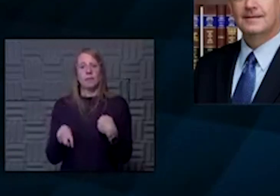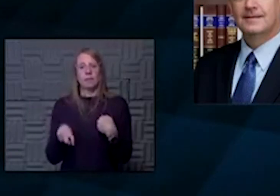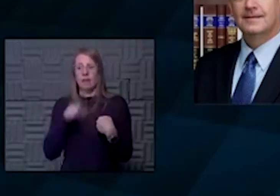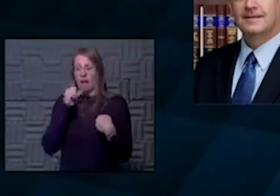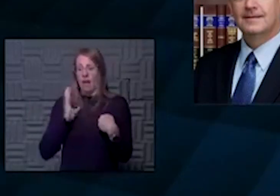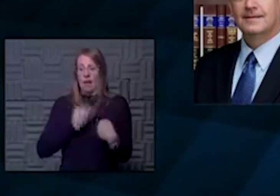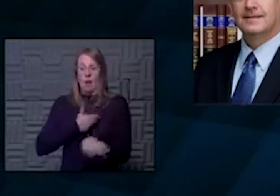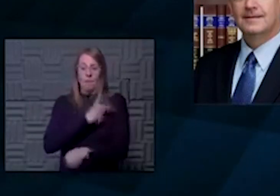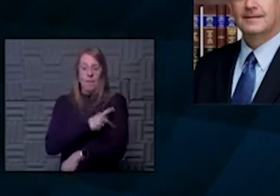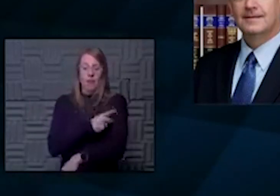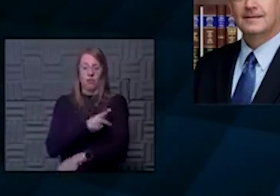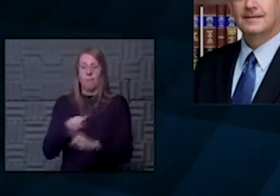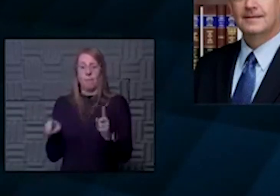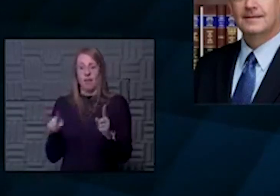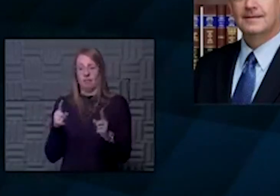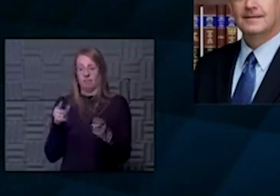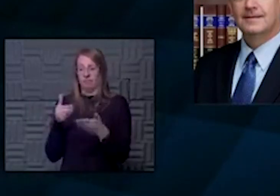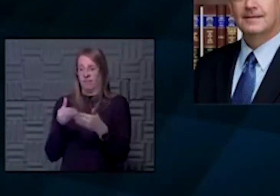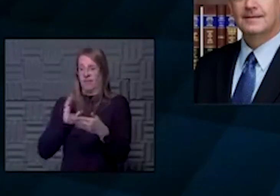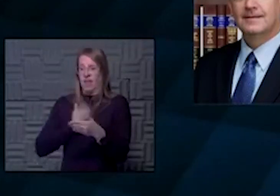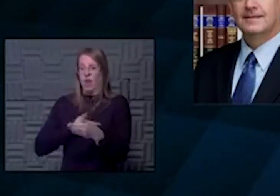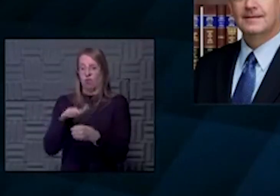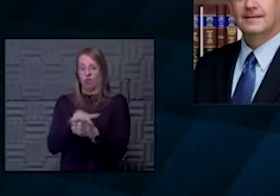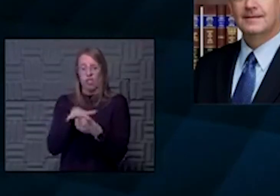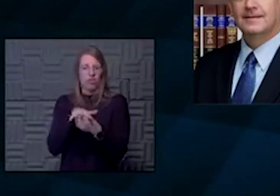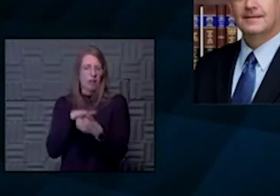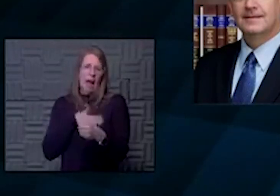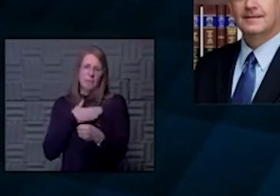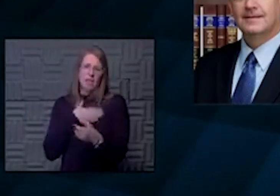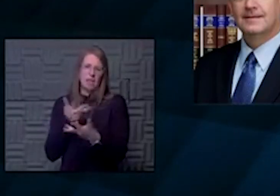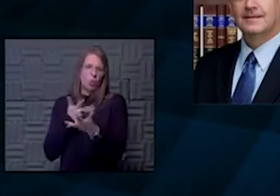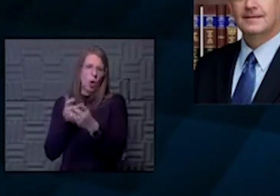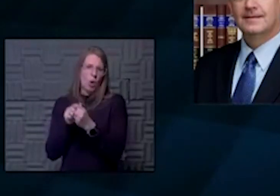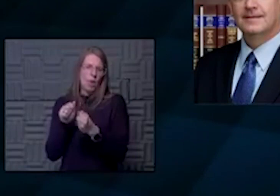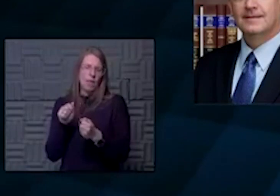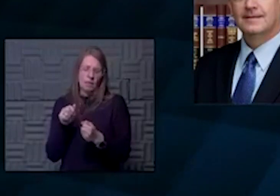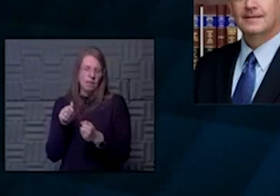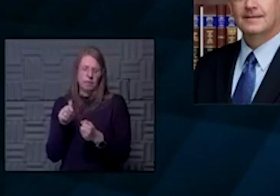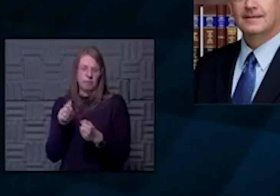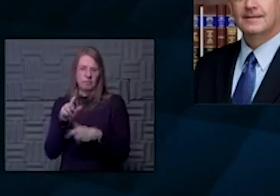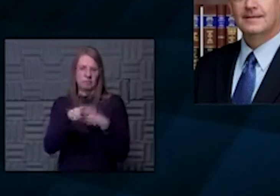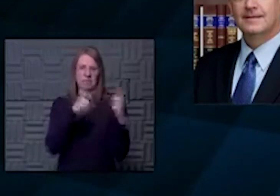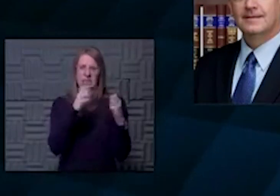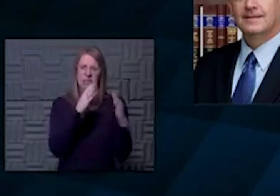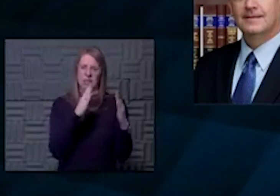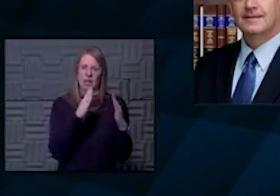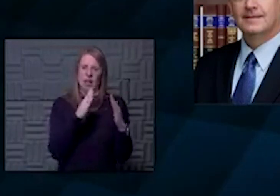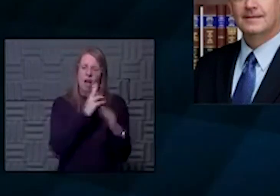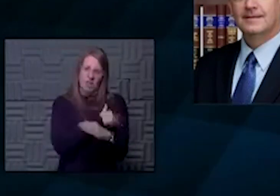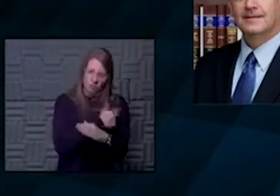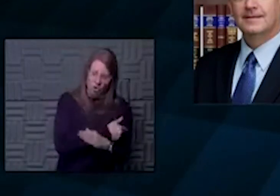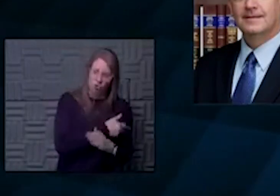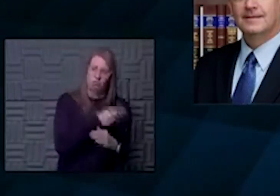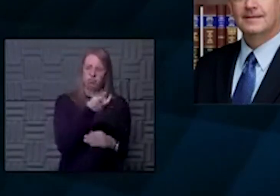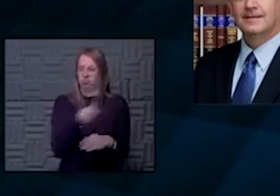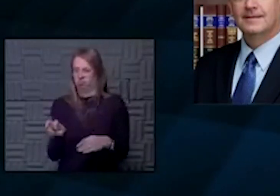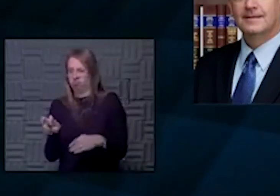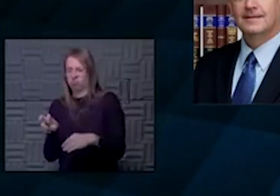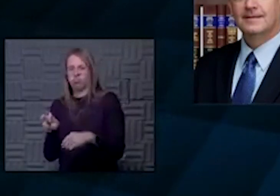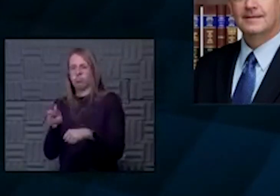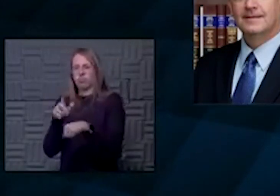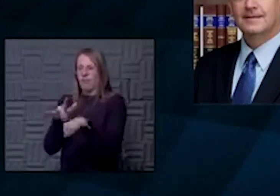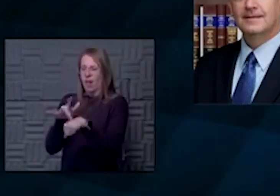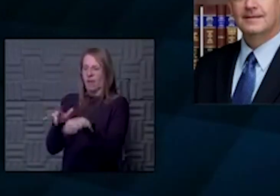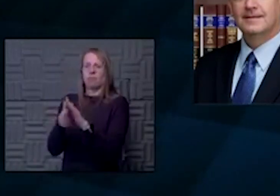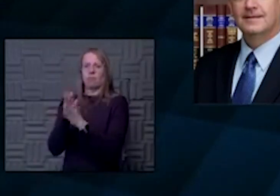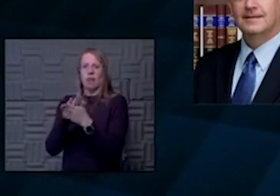patient, but it's from our region, we'd be more than happy to work with any of the larger hospital systems to move patients out to make room for those